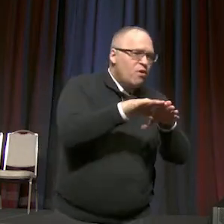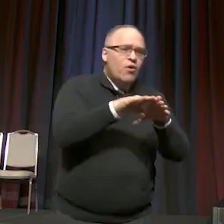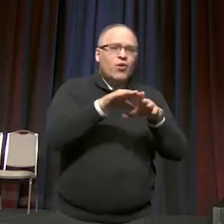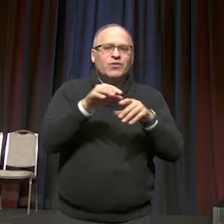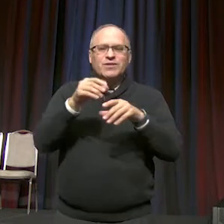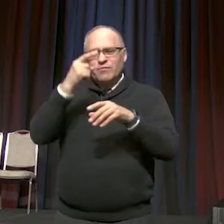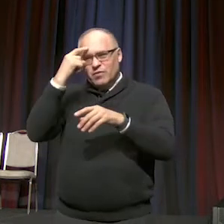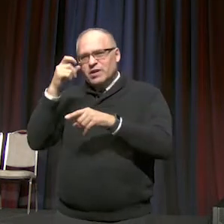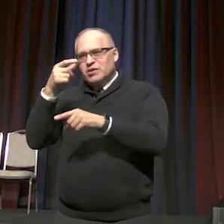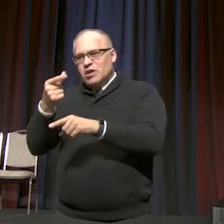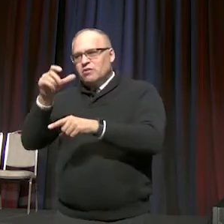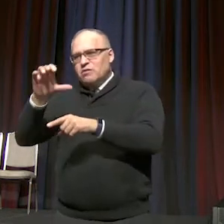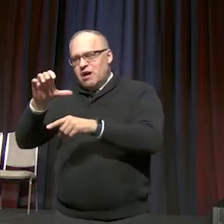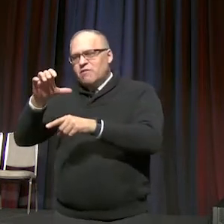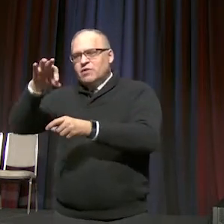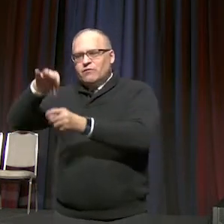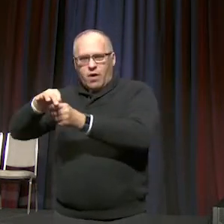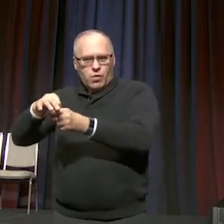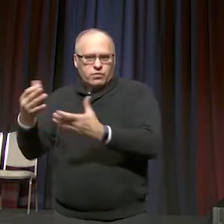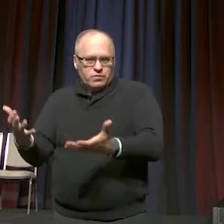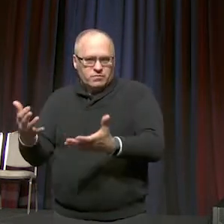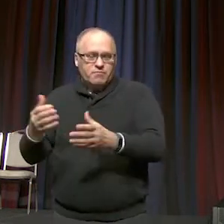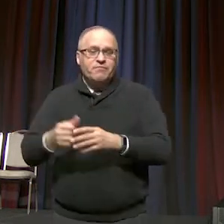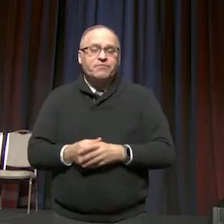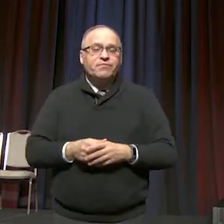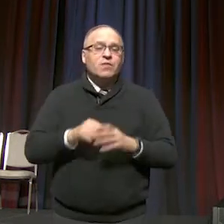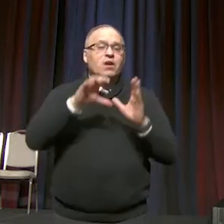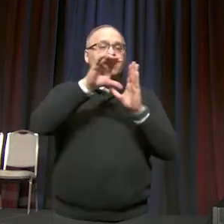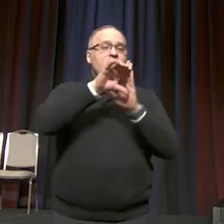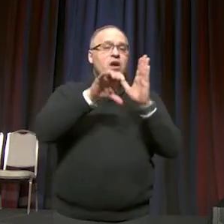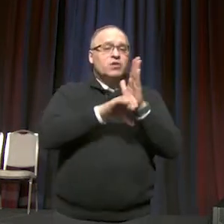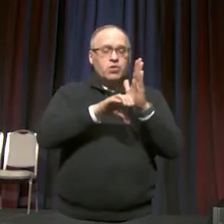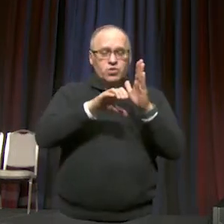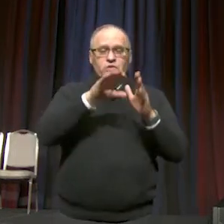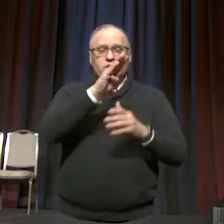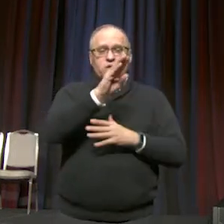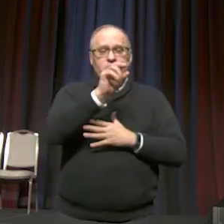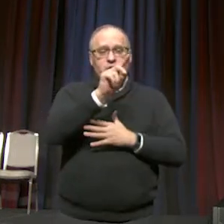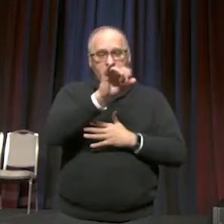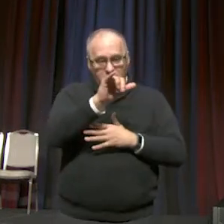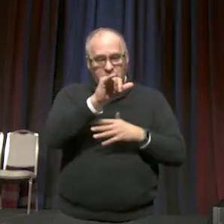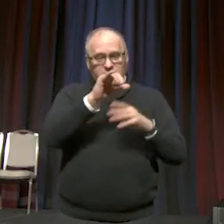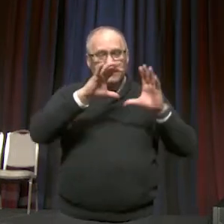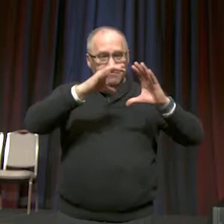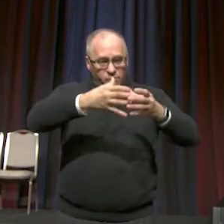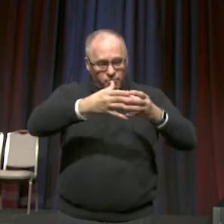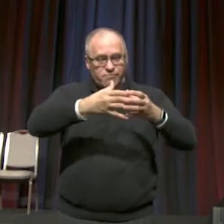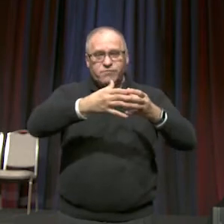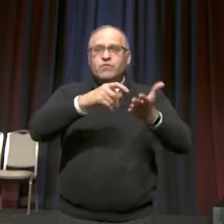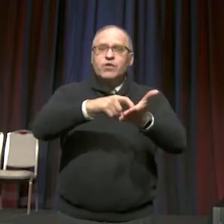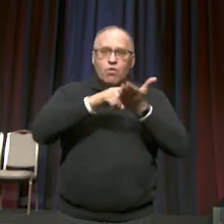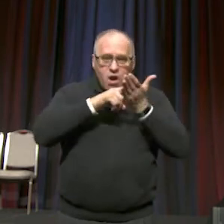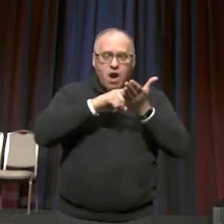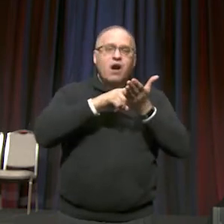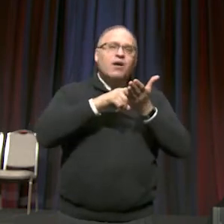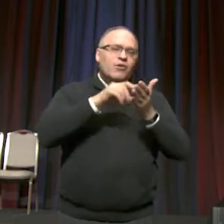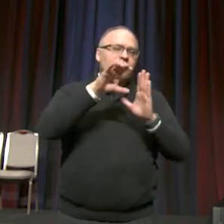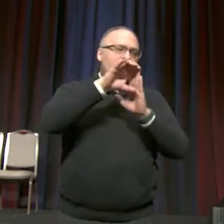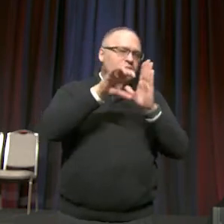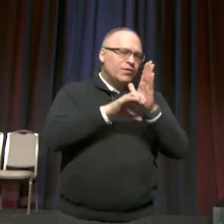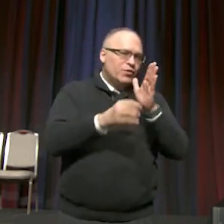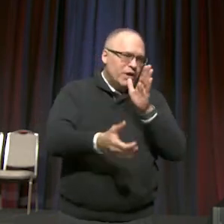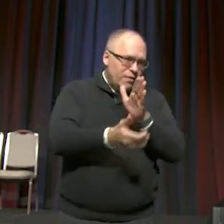General Conference. Constitutional bodies require a constitutional amendment